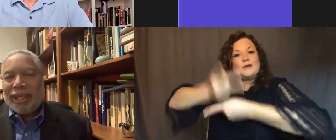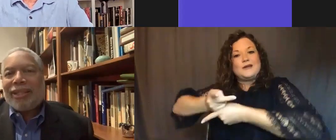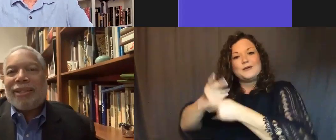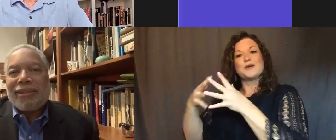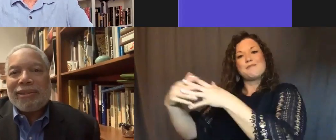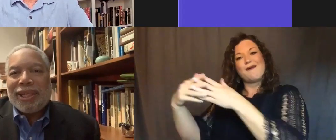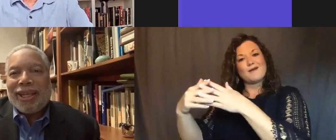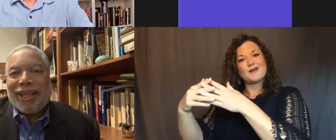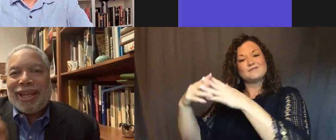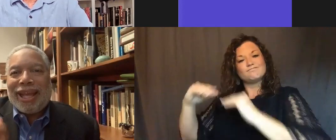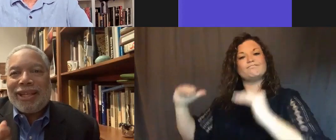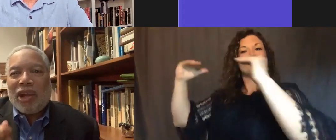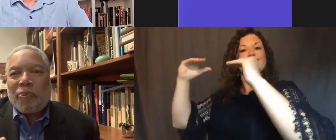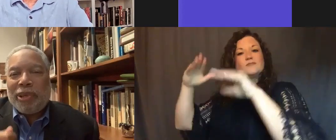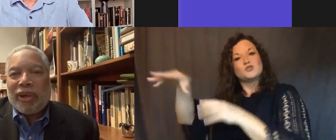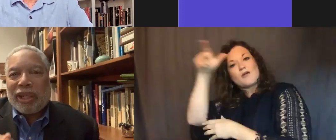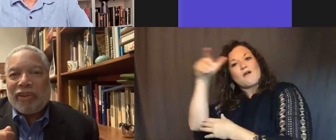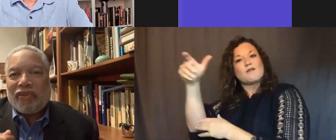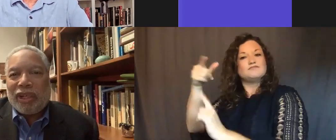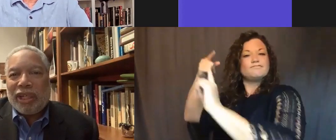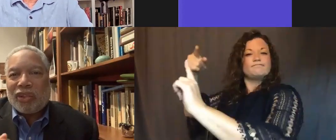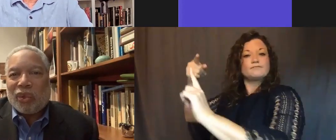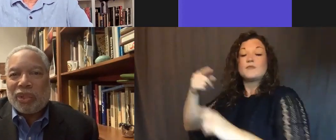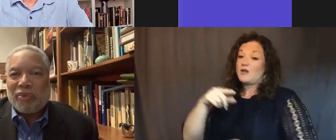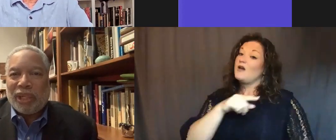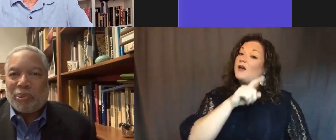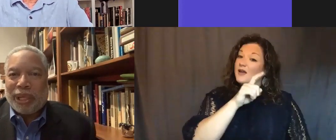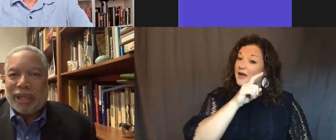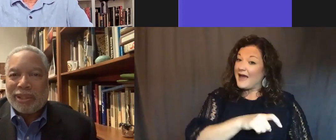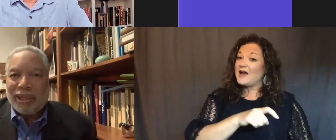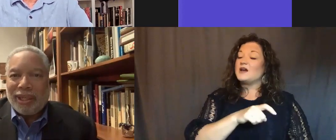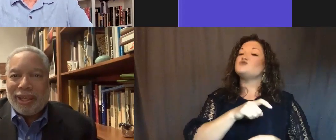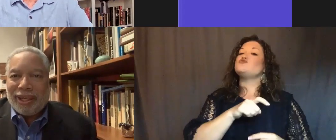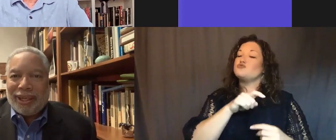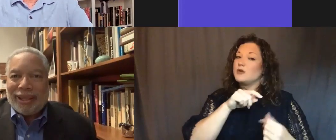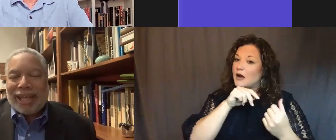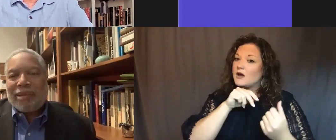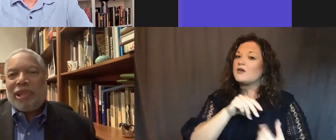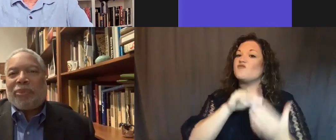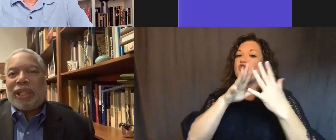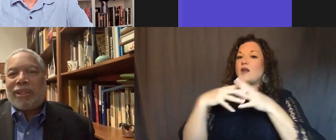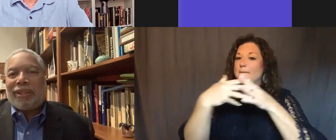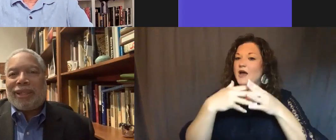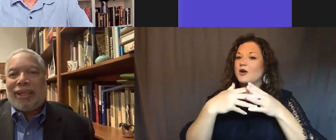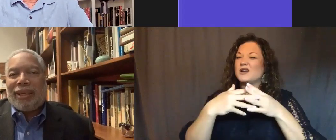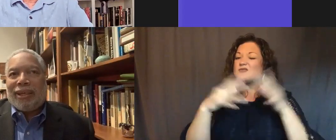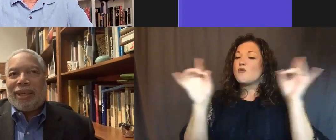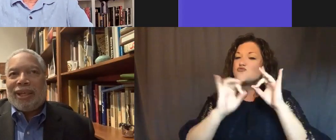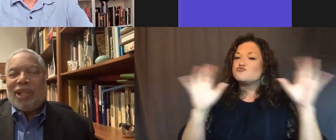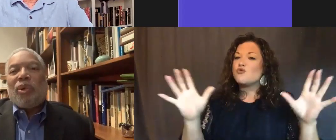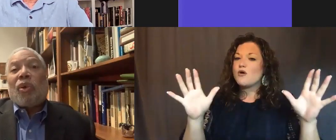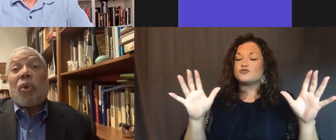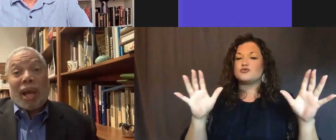In essence, it had to help America confront its tortured racial past. It had to be a place that said,